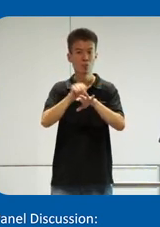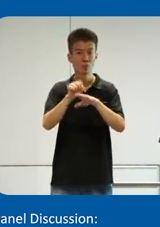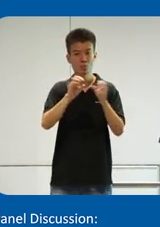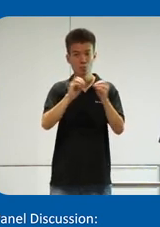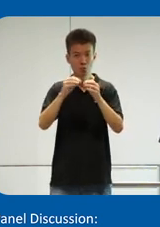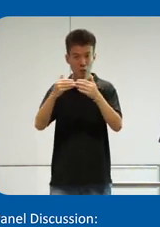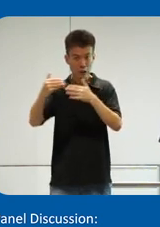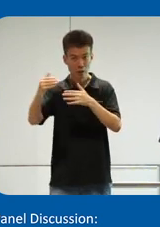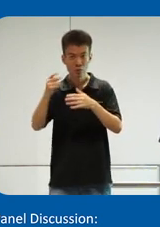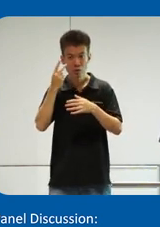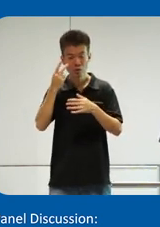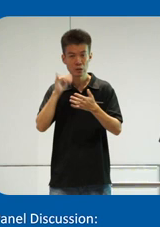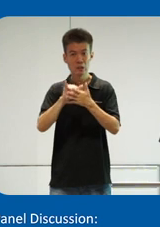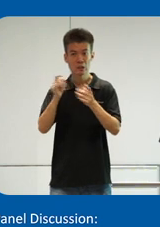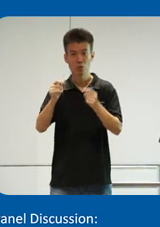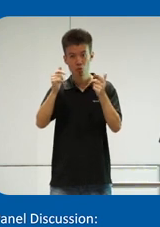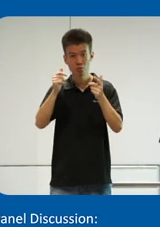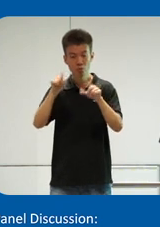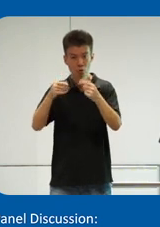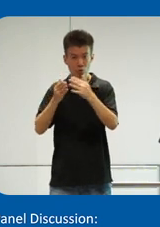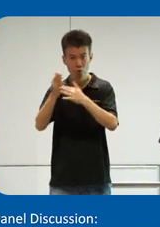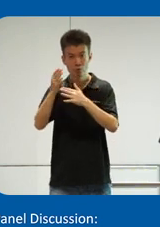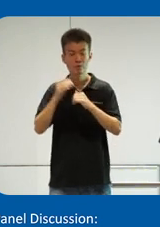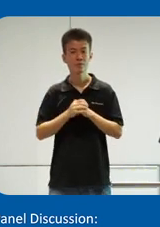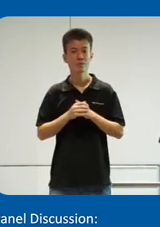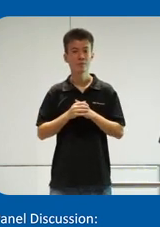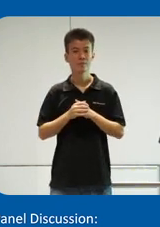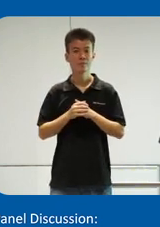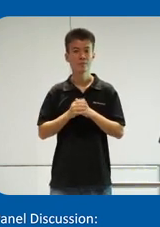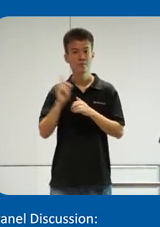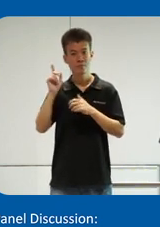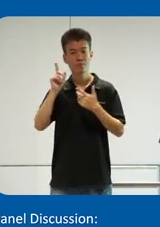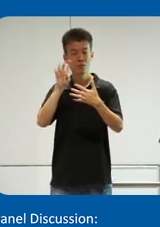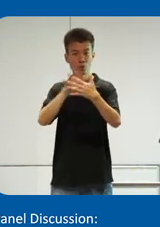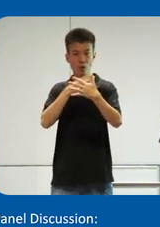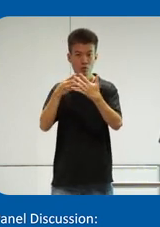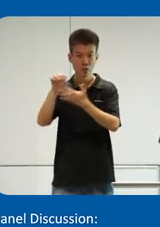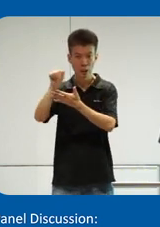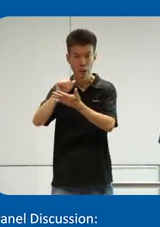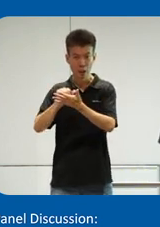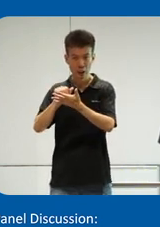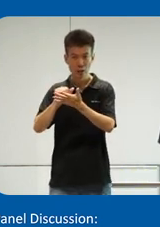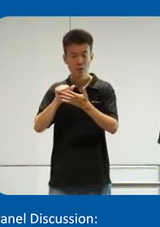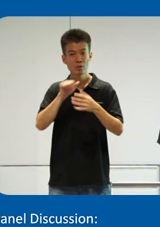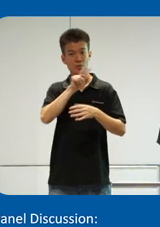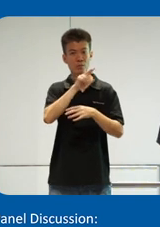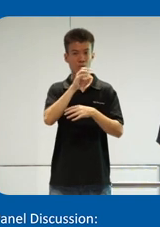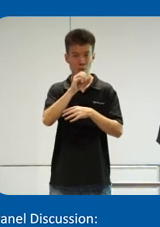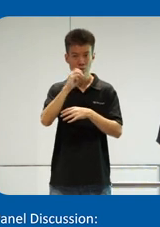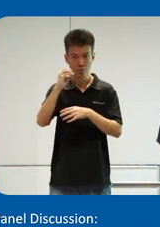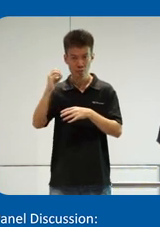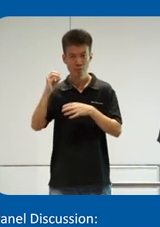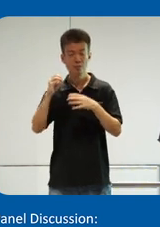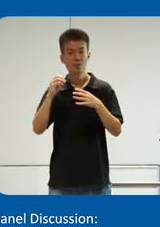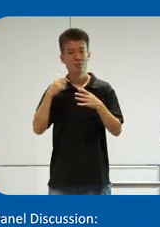ahead, if you can see a quick run-through of the graphic art, you know, in 2000, we turned